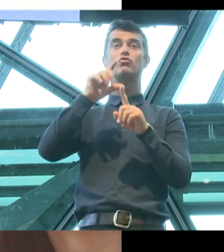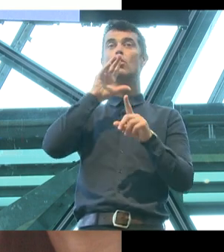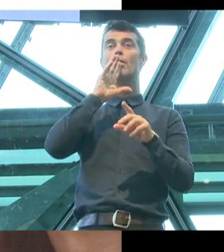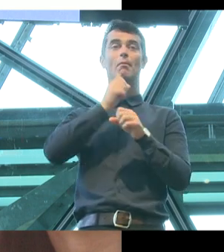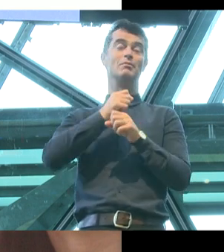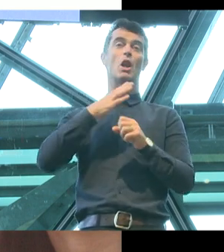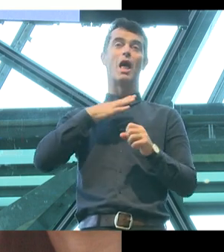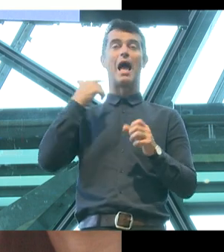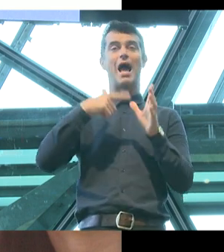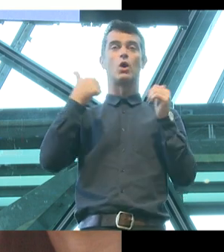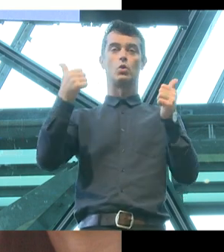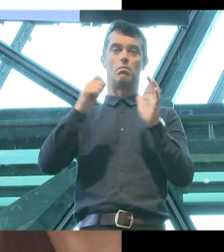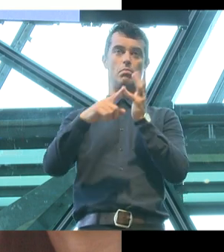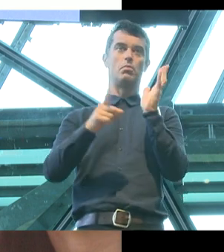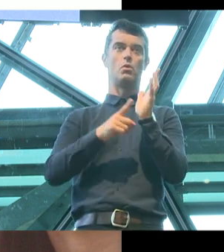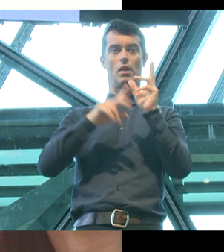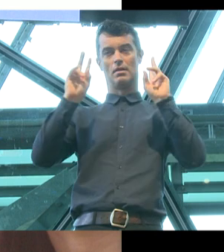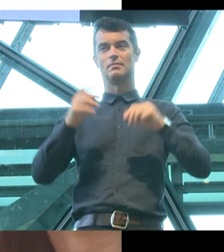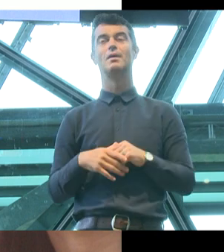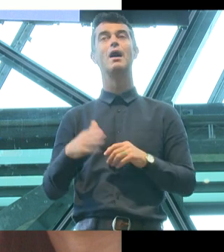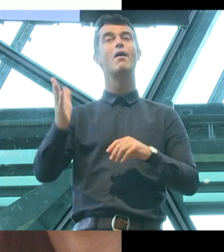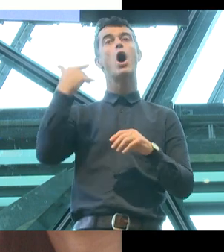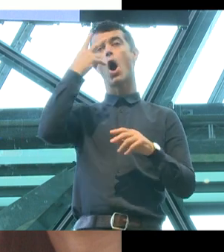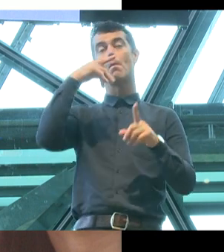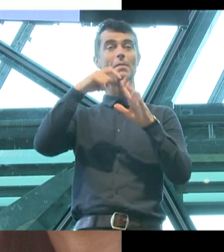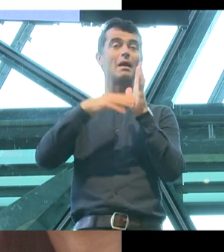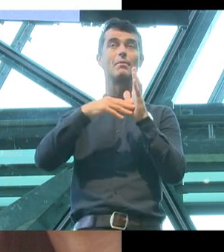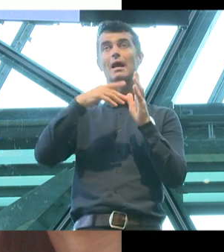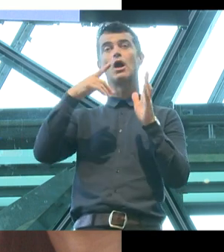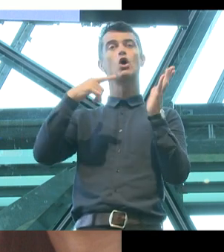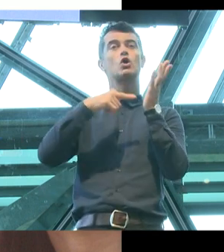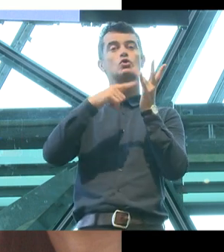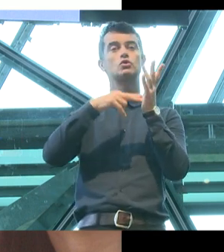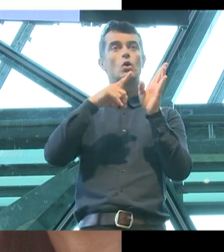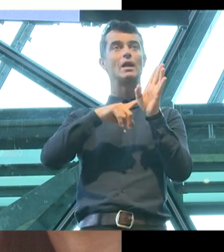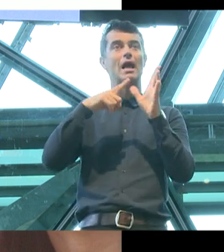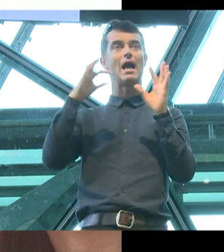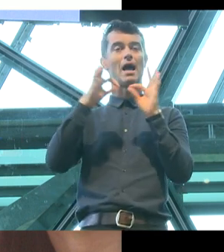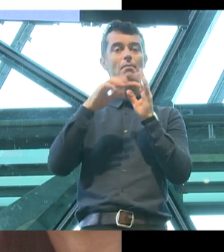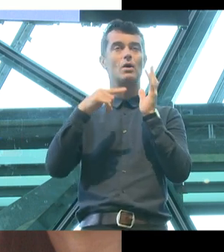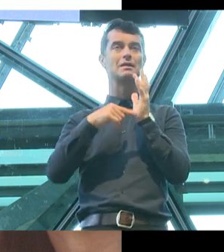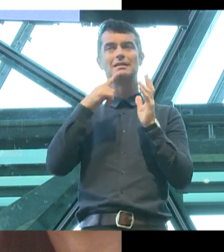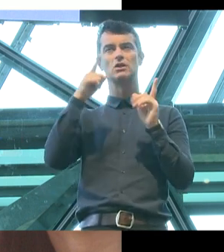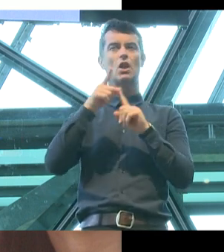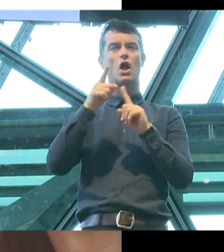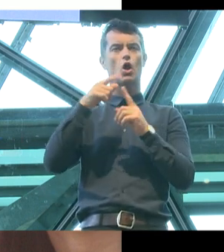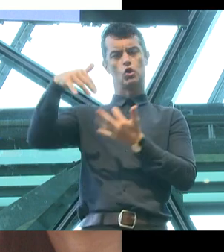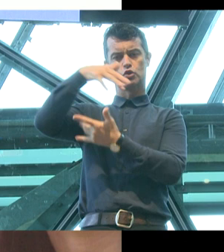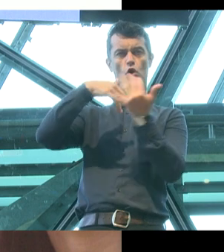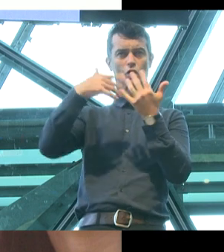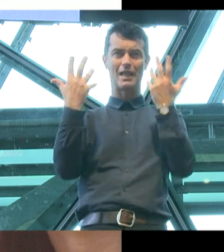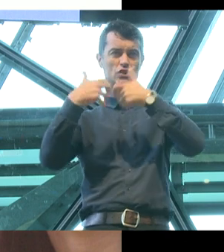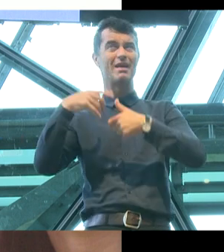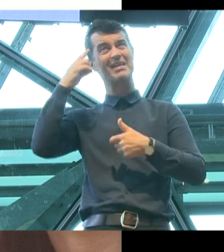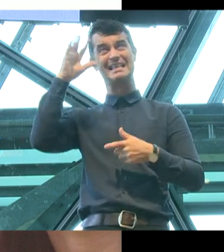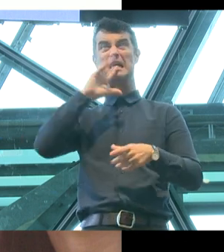you'd have former PM Tony Abbott labelling all of this as an exercise in social engineering, somehow forgetting that his